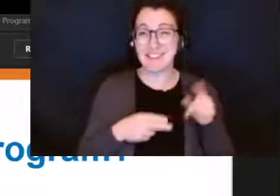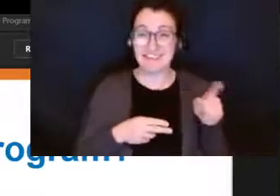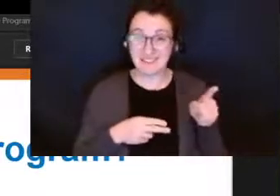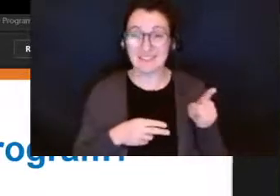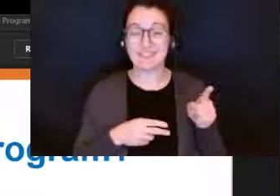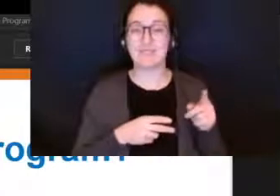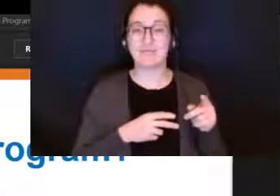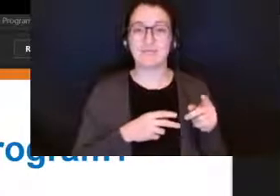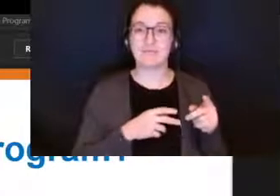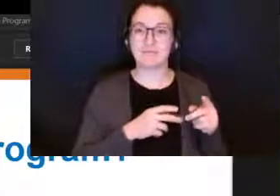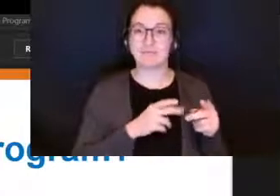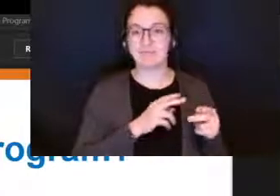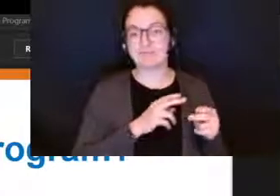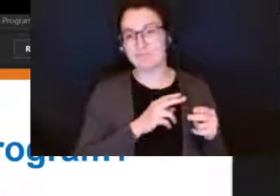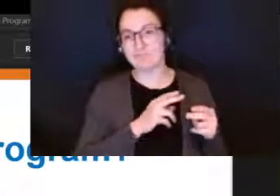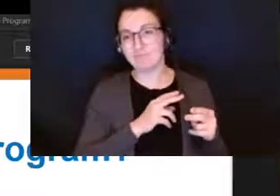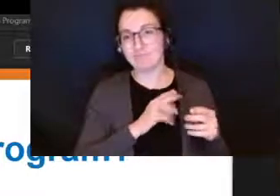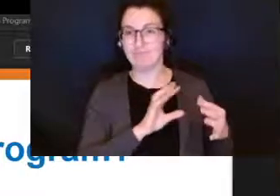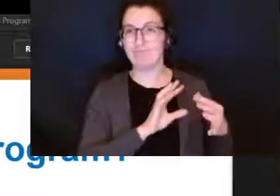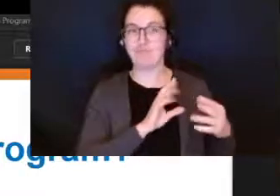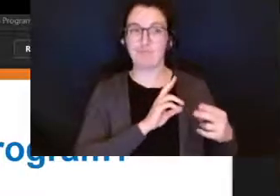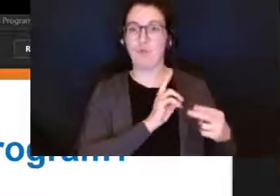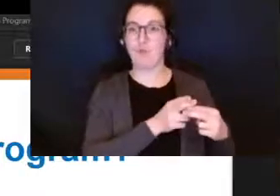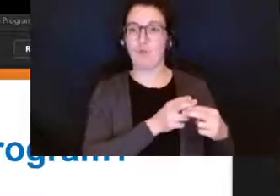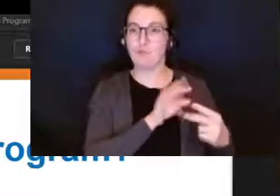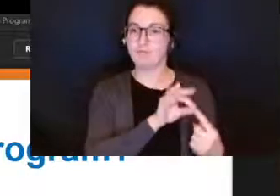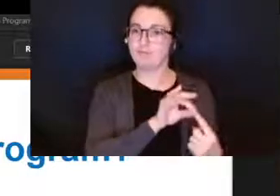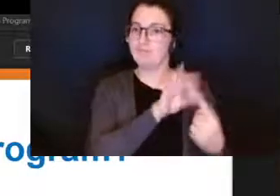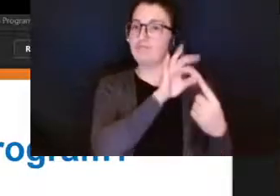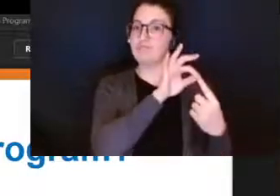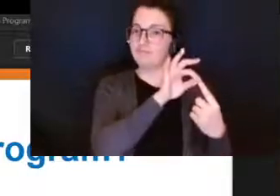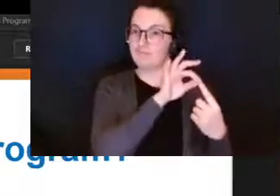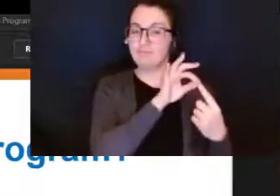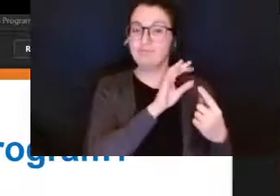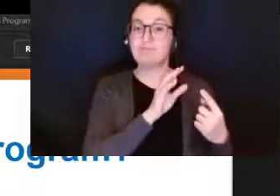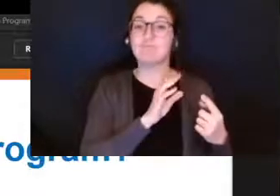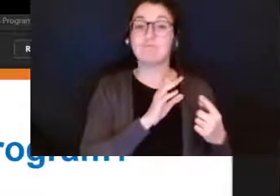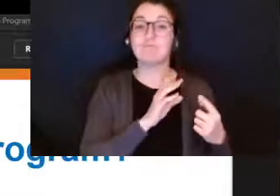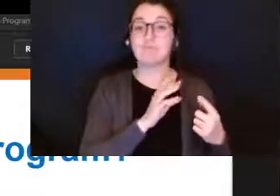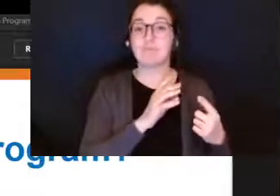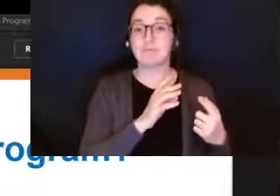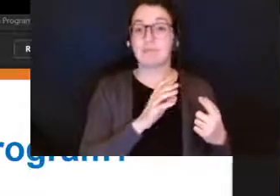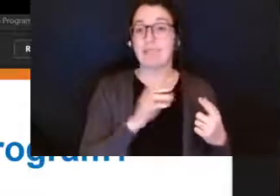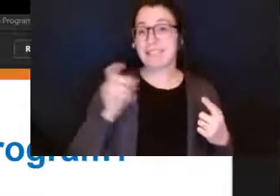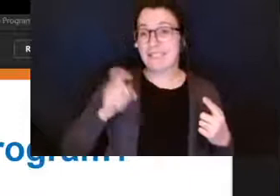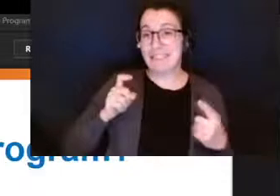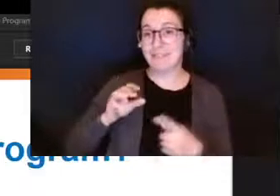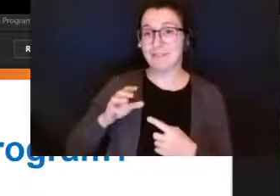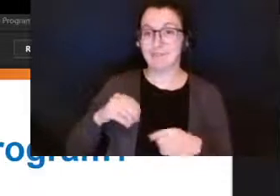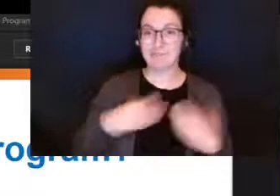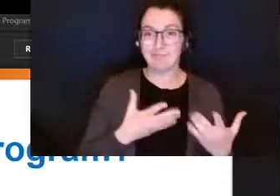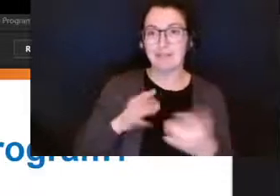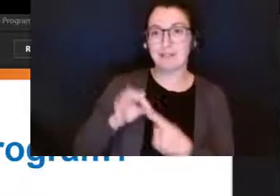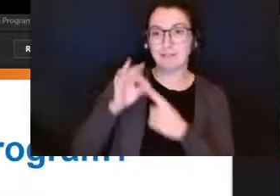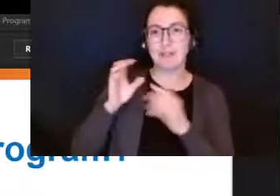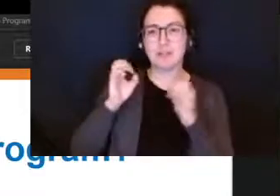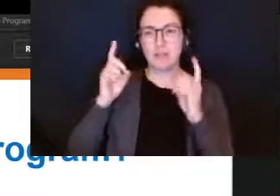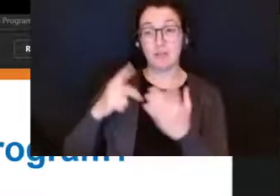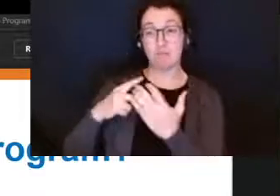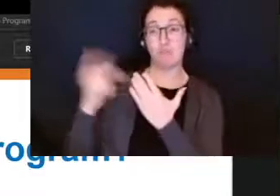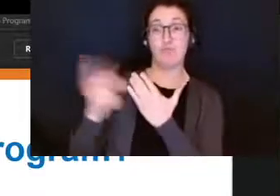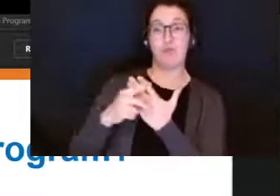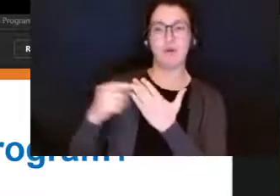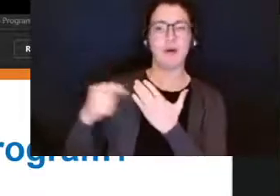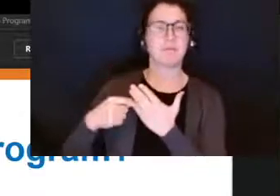as i mentioned that students that are identified as exceptional are considered to need a special education program so what is a special education